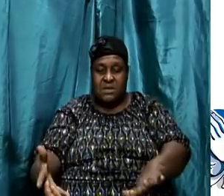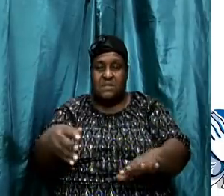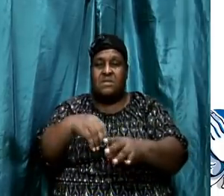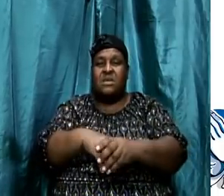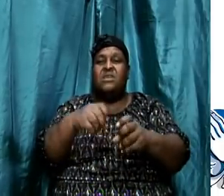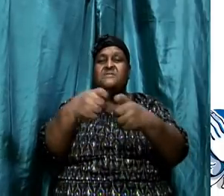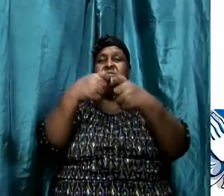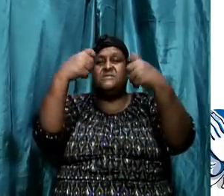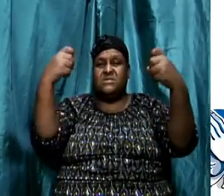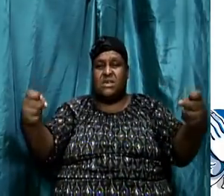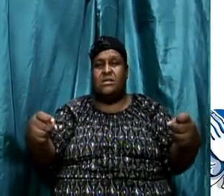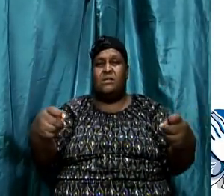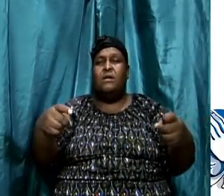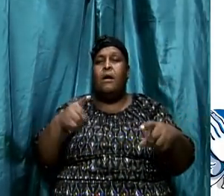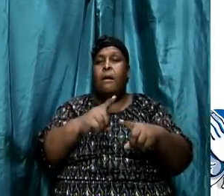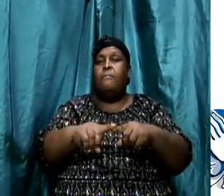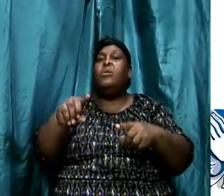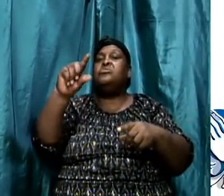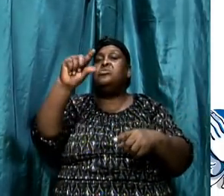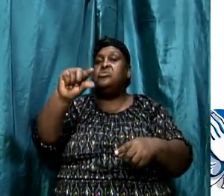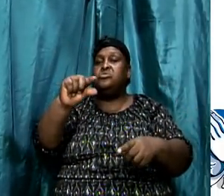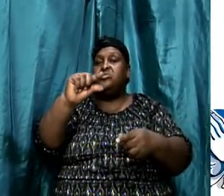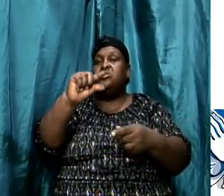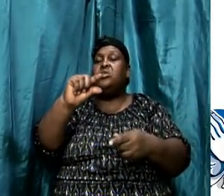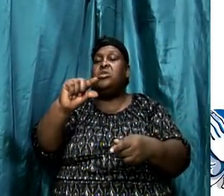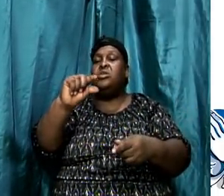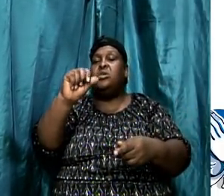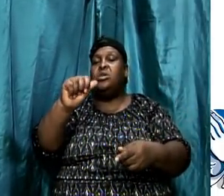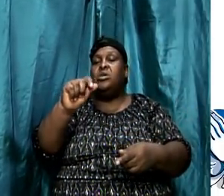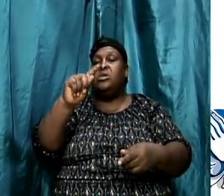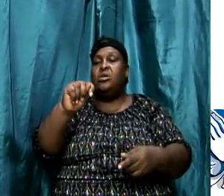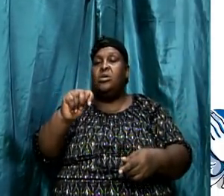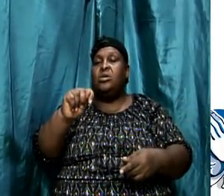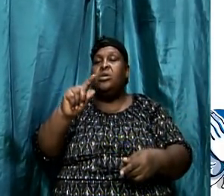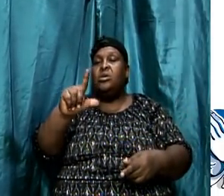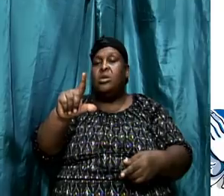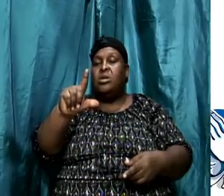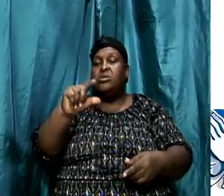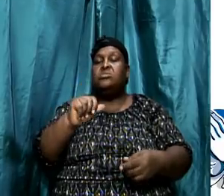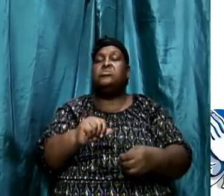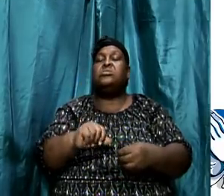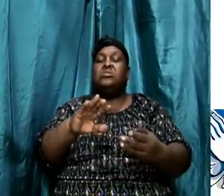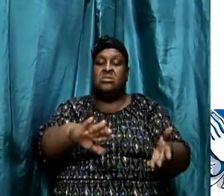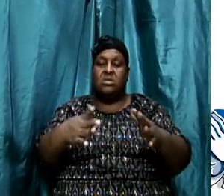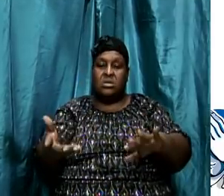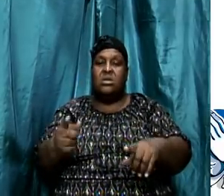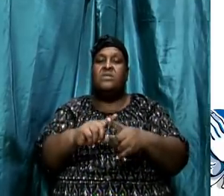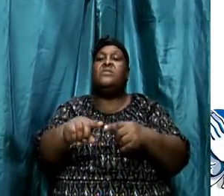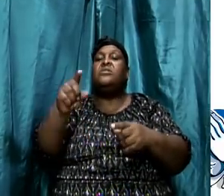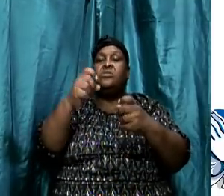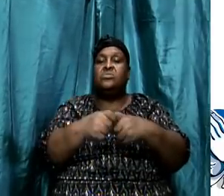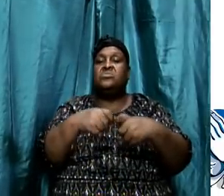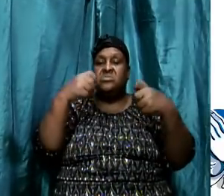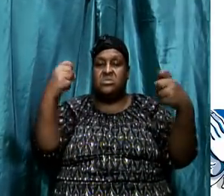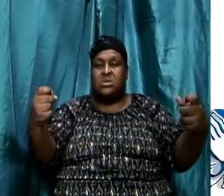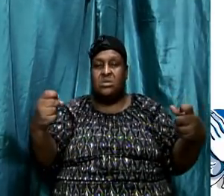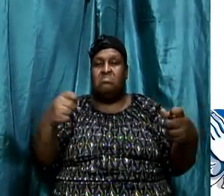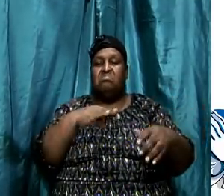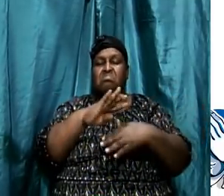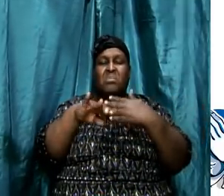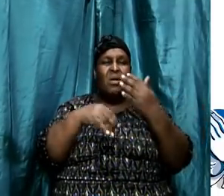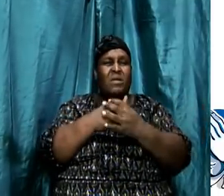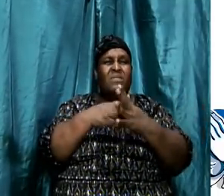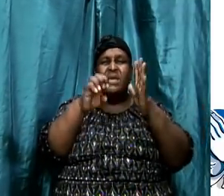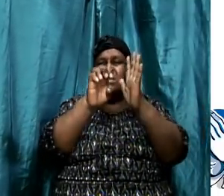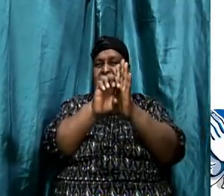But in Galatians chapter 2 verse 20, we see death to sin. So all of these examples uses the same word death,